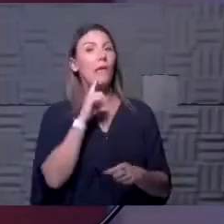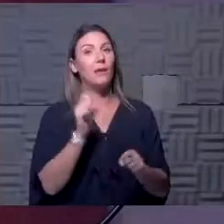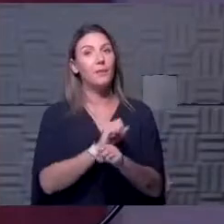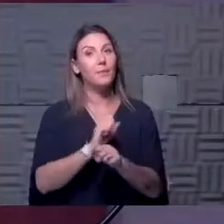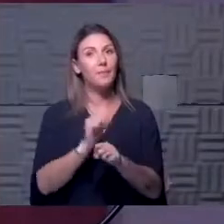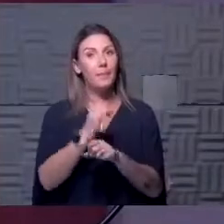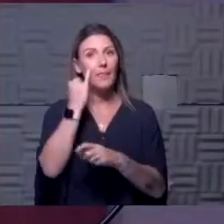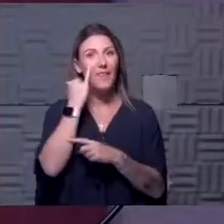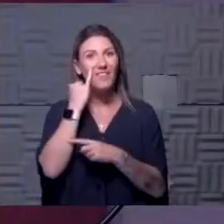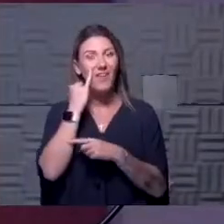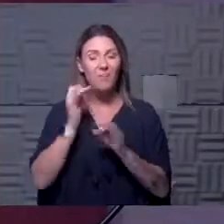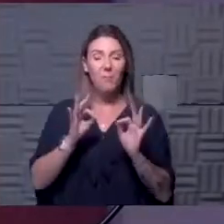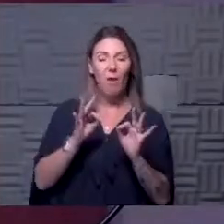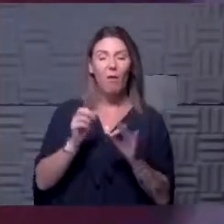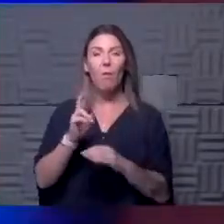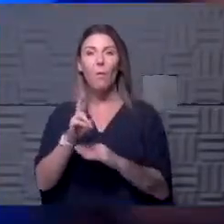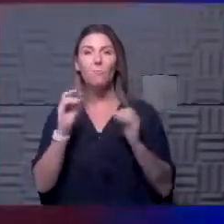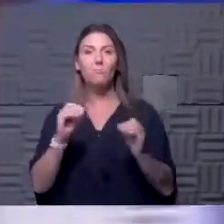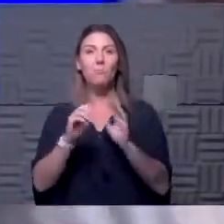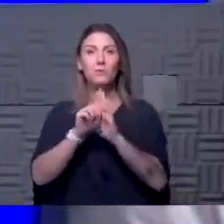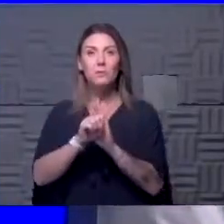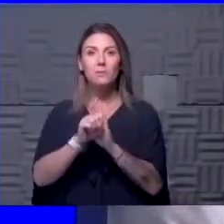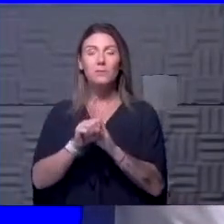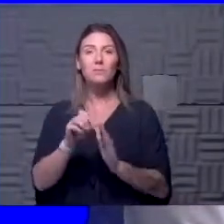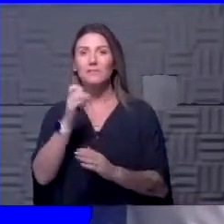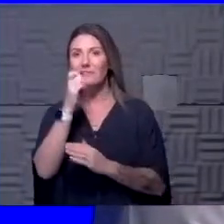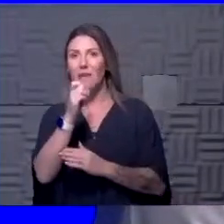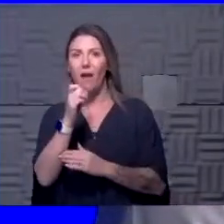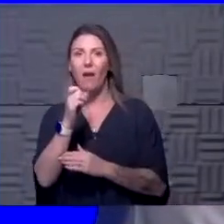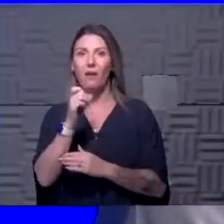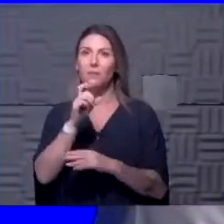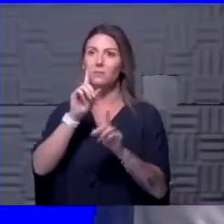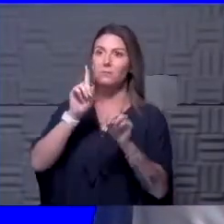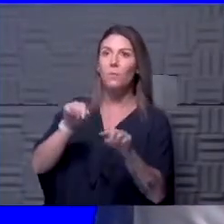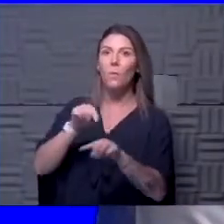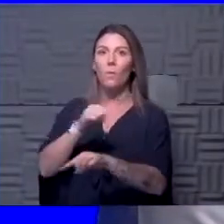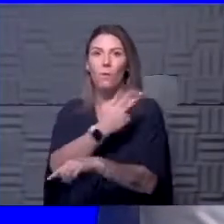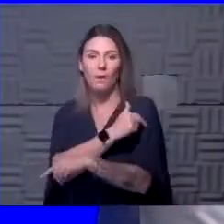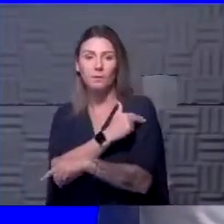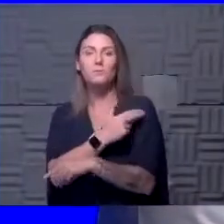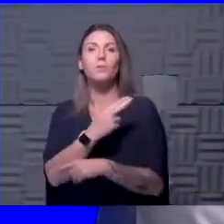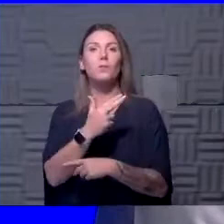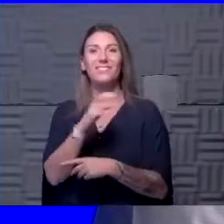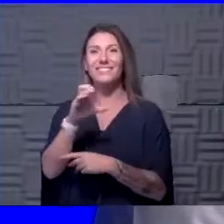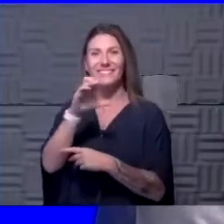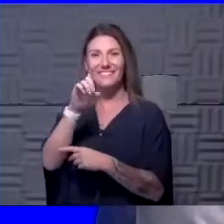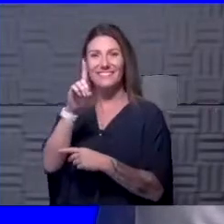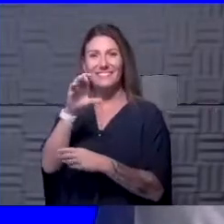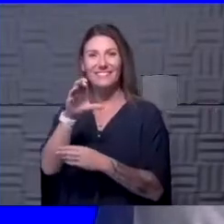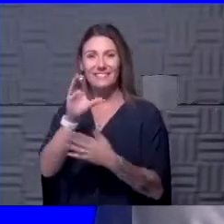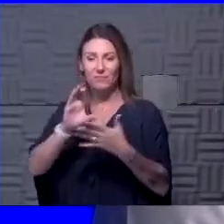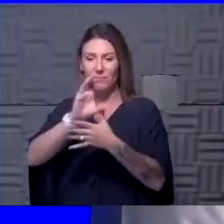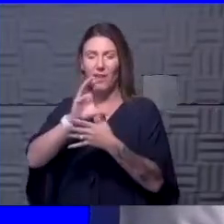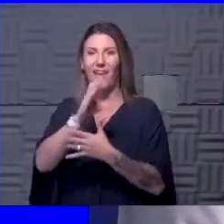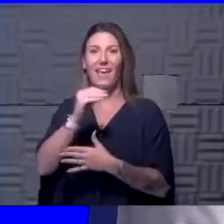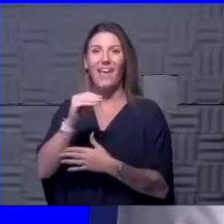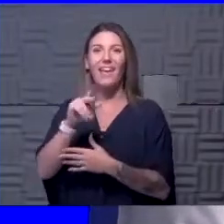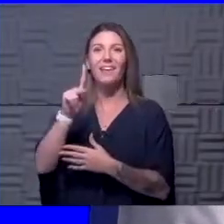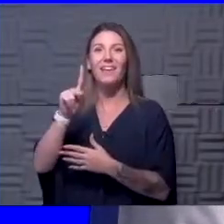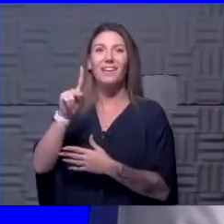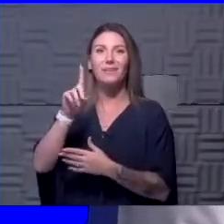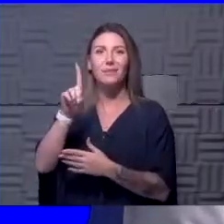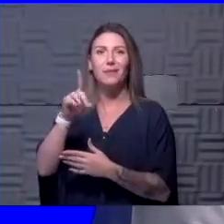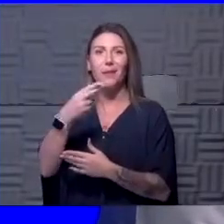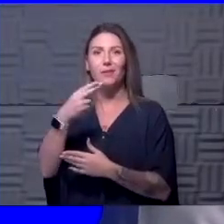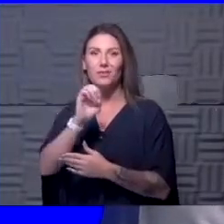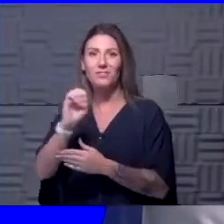if you have mild or no symptoms and you aren't having to go to the hospital, you know, certainly the CDC criteria even KDHE would say after about 10